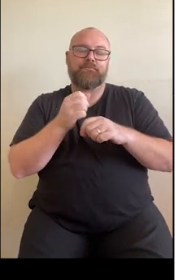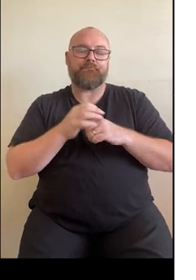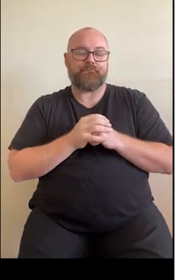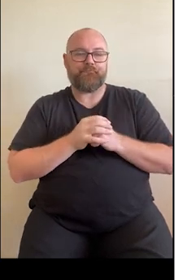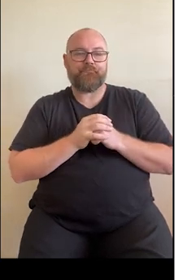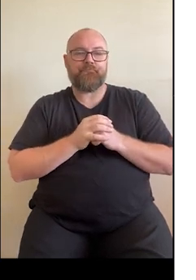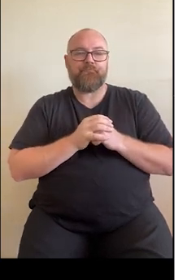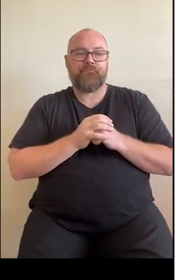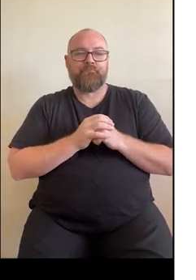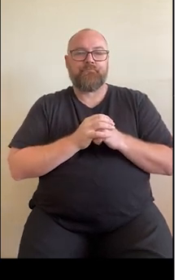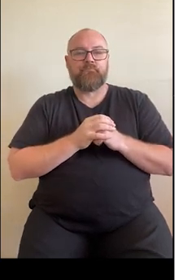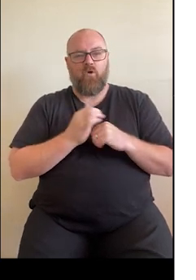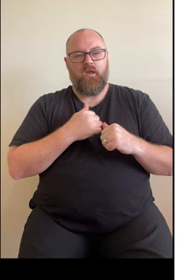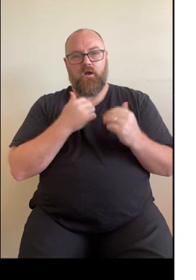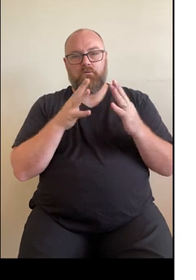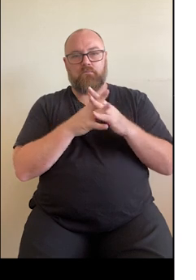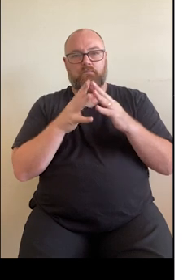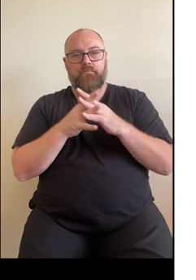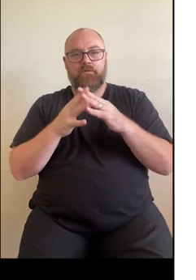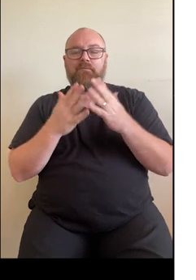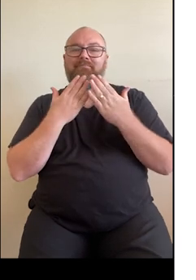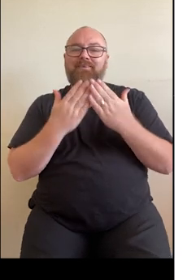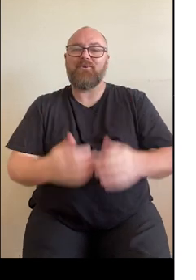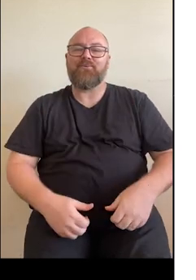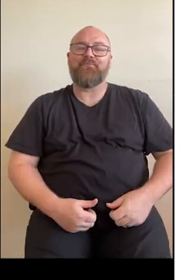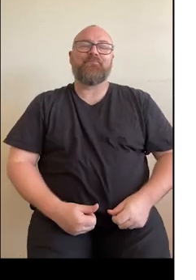.org.au. Thank you.